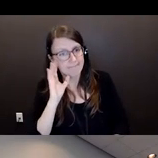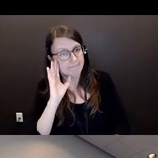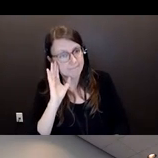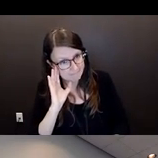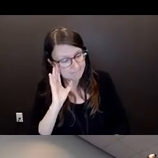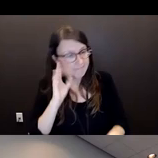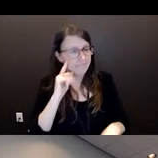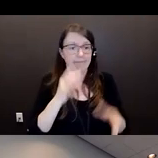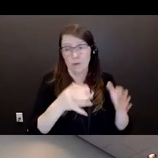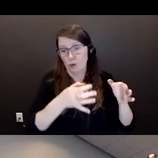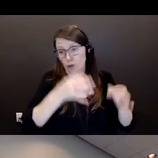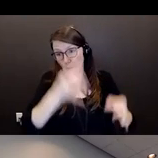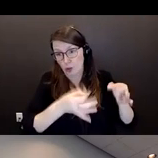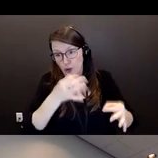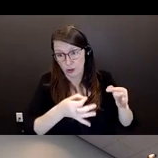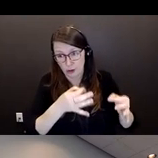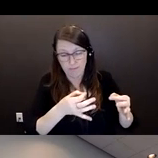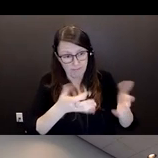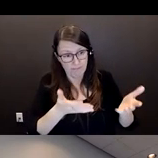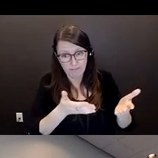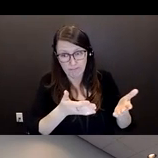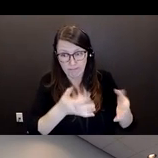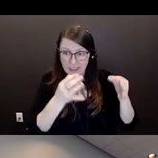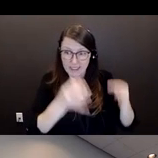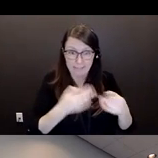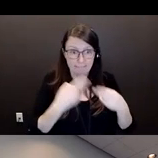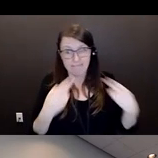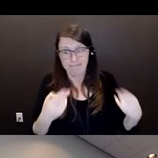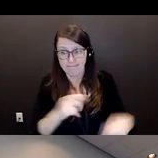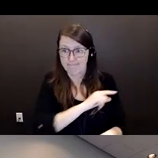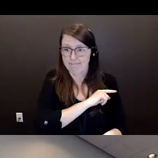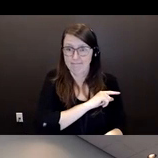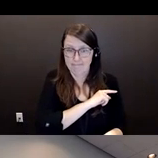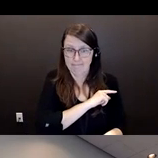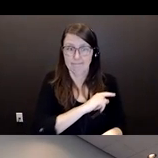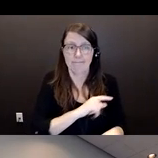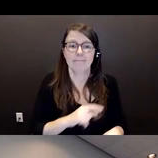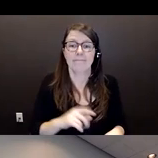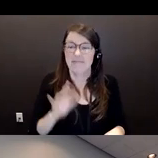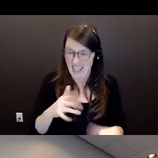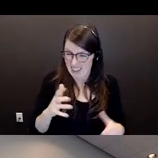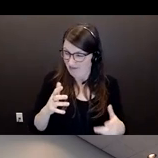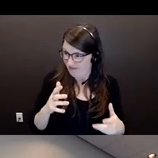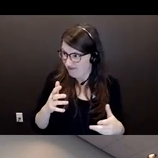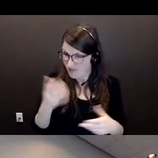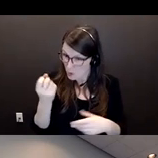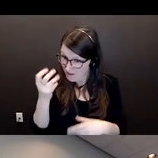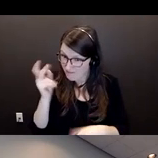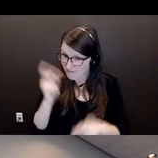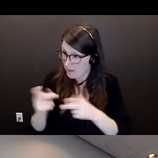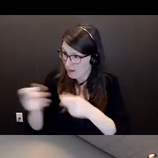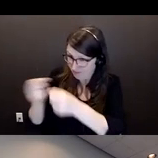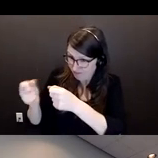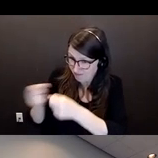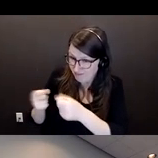particular incidents or stuff that was presented before the courts. That's asking a lot. So what they were afraid here